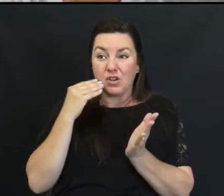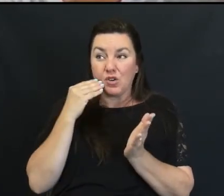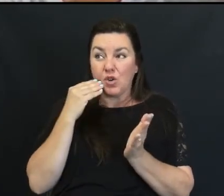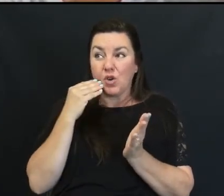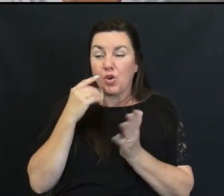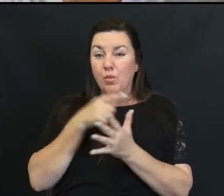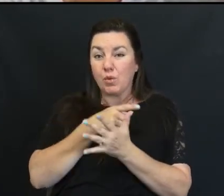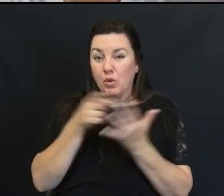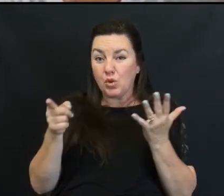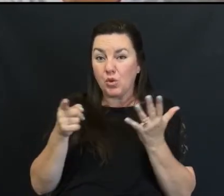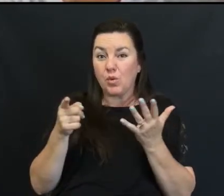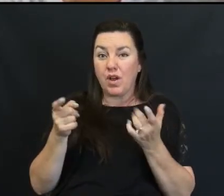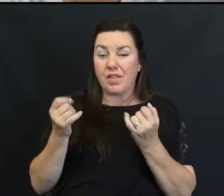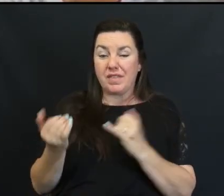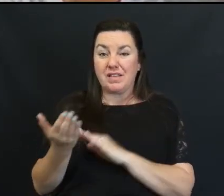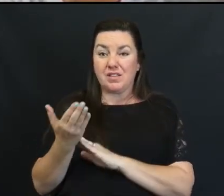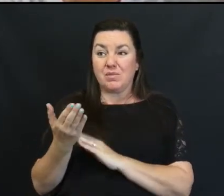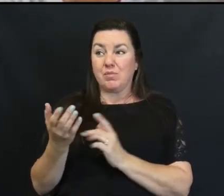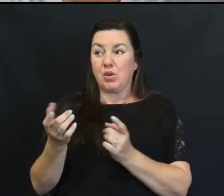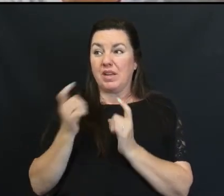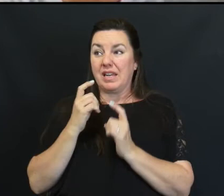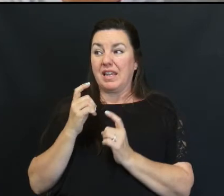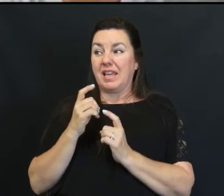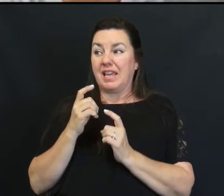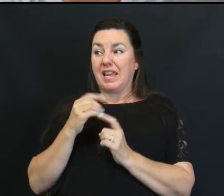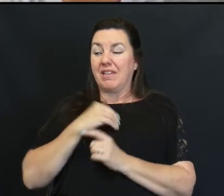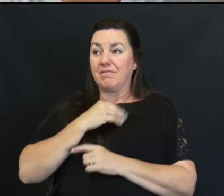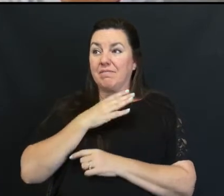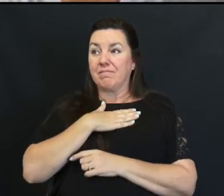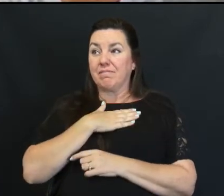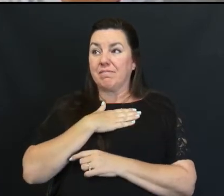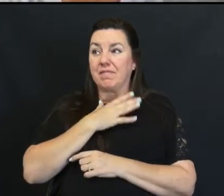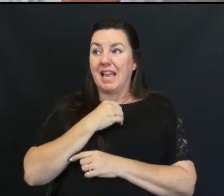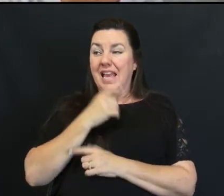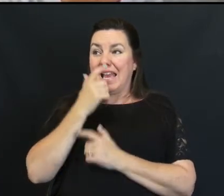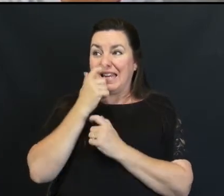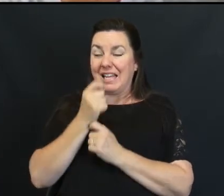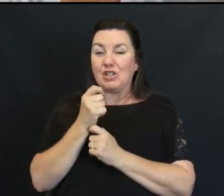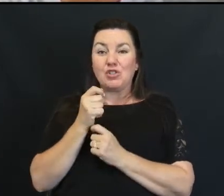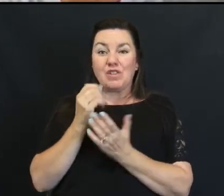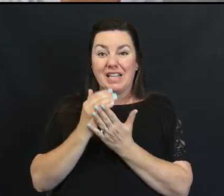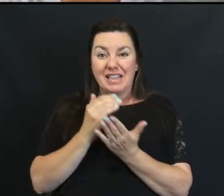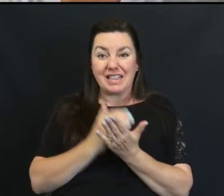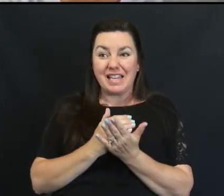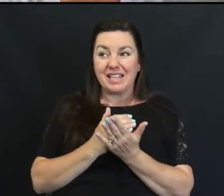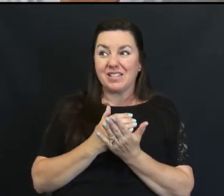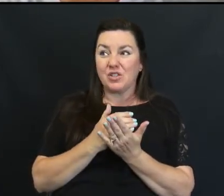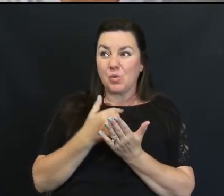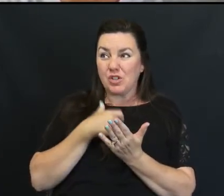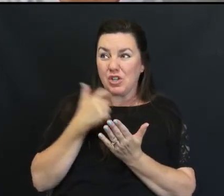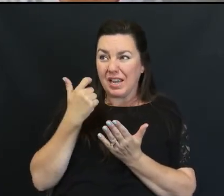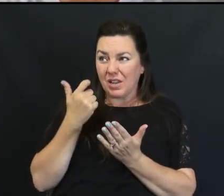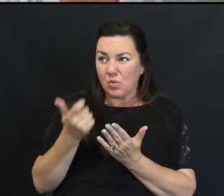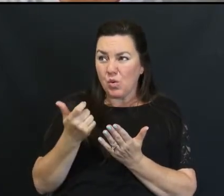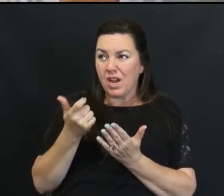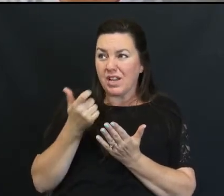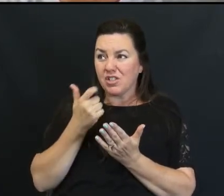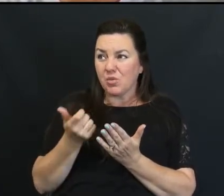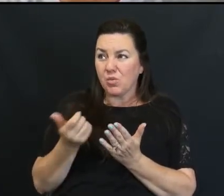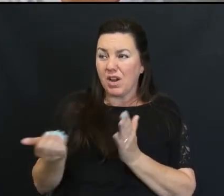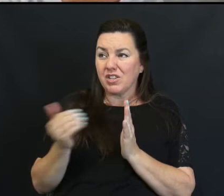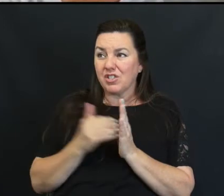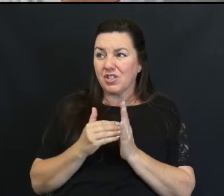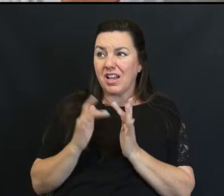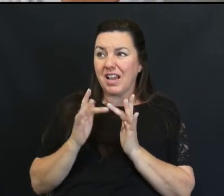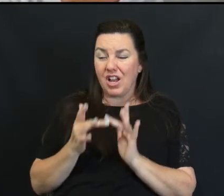Brianna This morning Have given Inspiring And interesting Lessons Which now I can Watch And re-watch Online